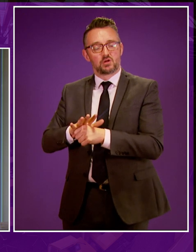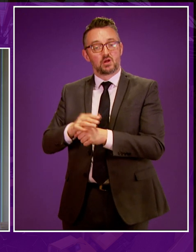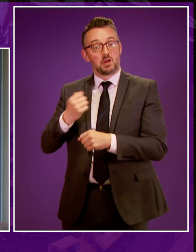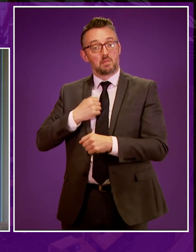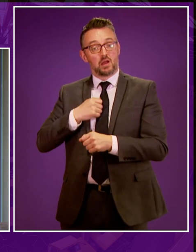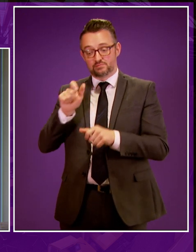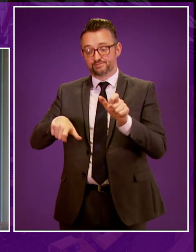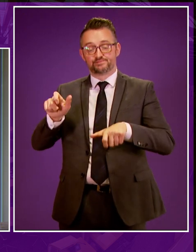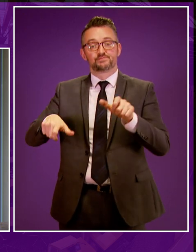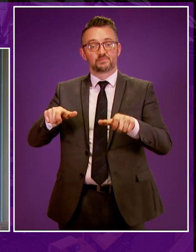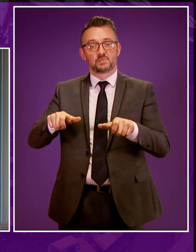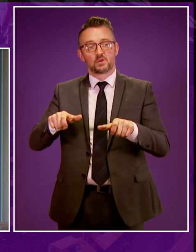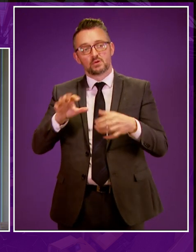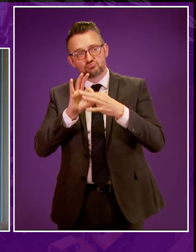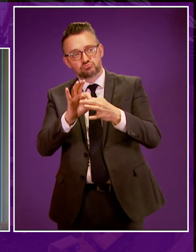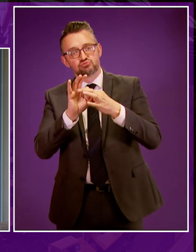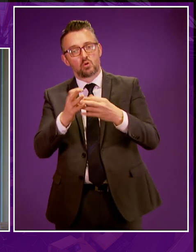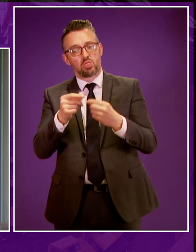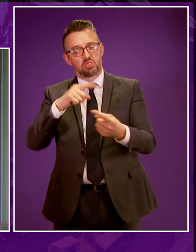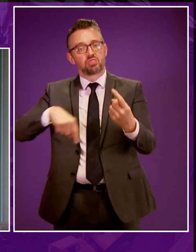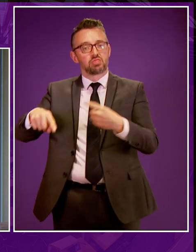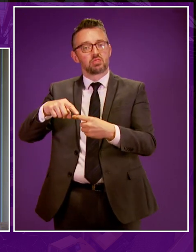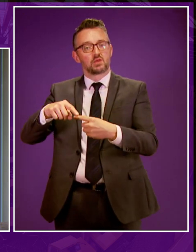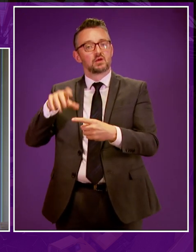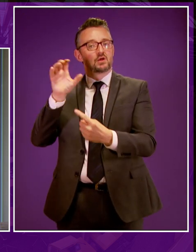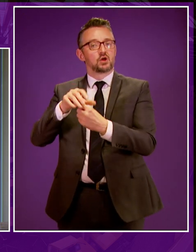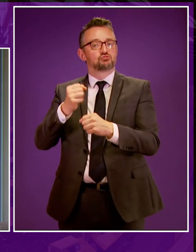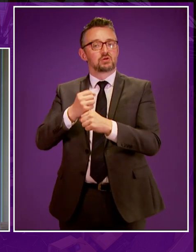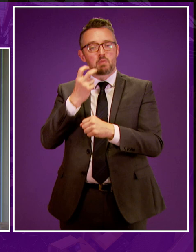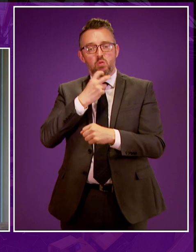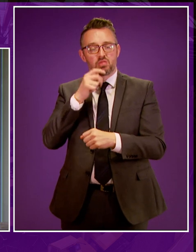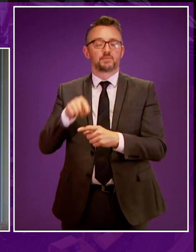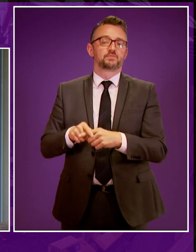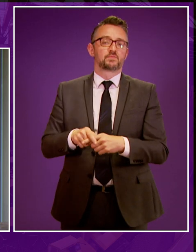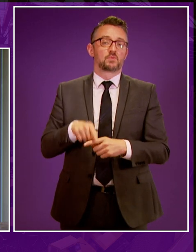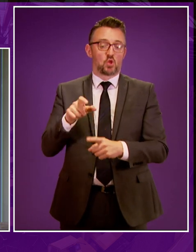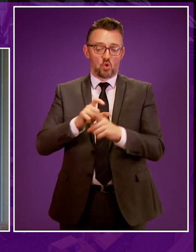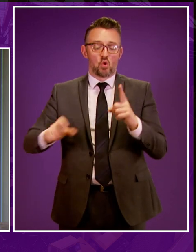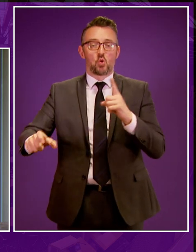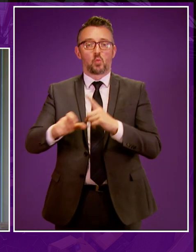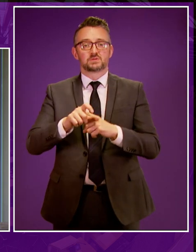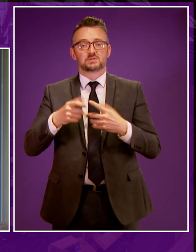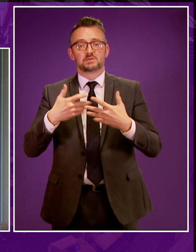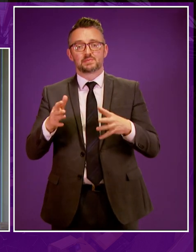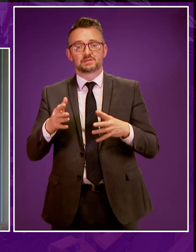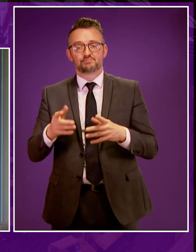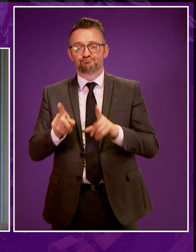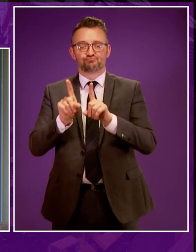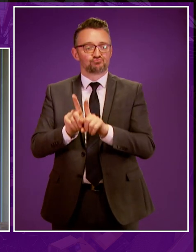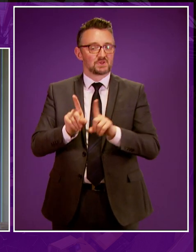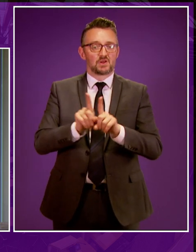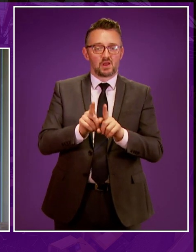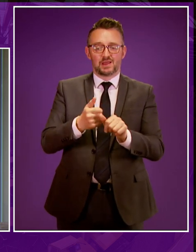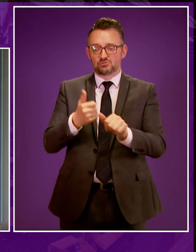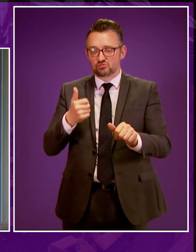my constituents have more of a direct connection with these industries than most. For decades, these communities have sat cheek by jowl with